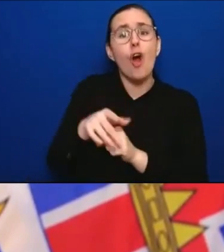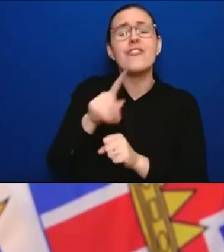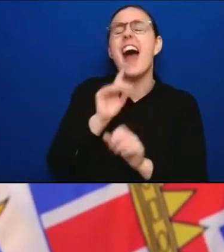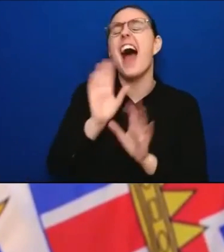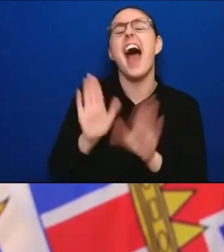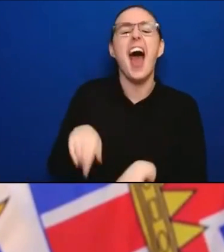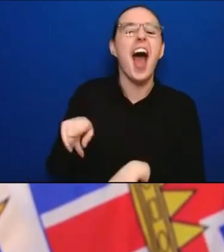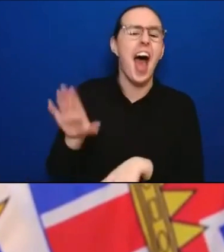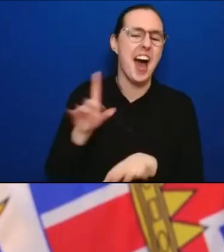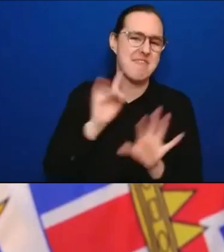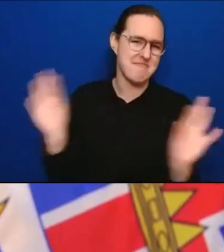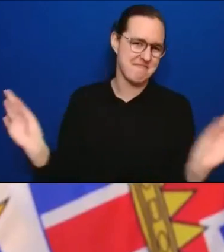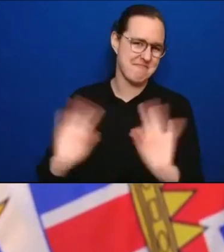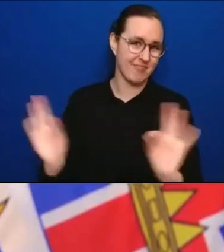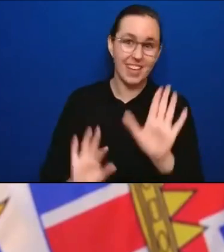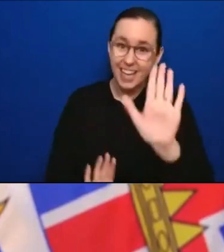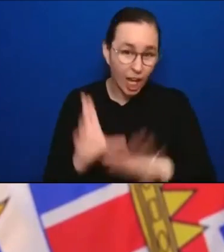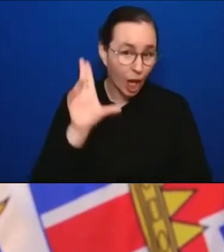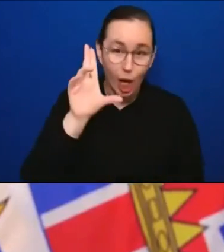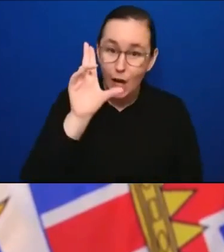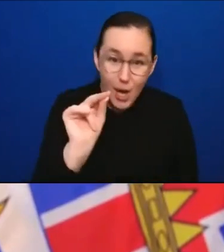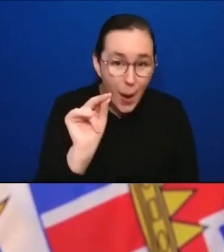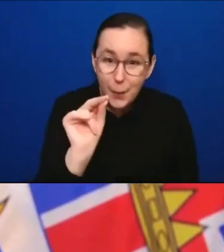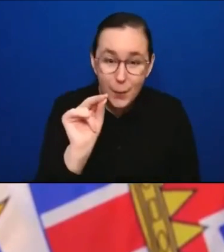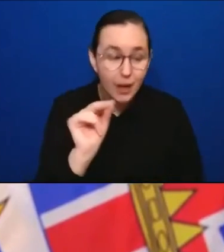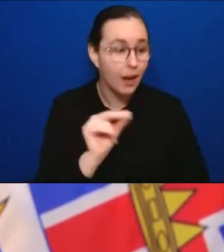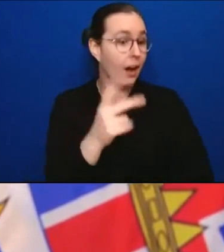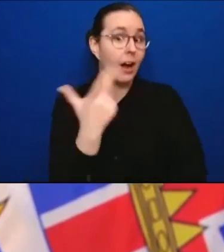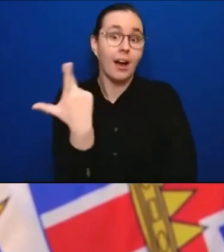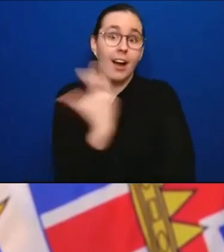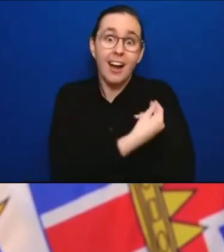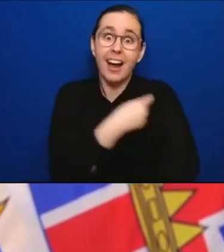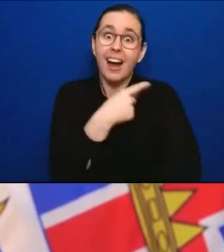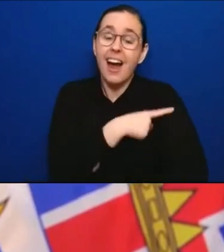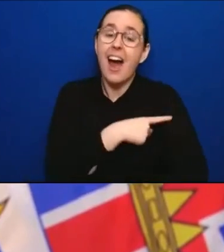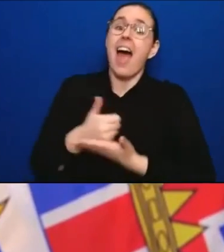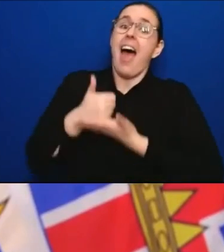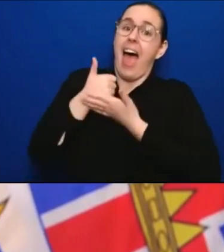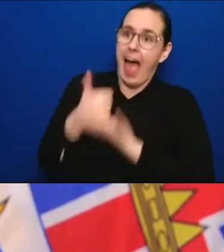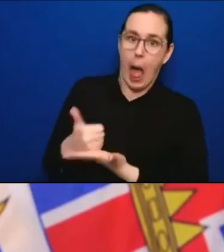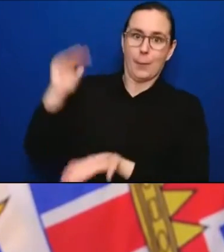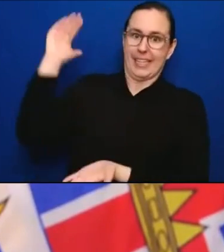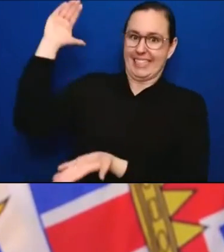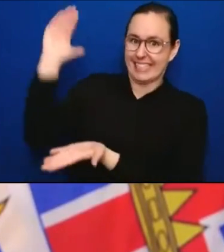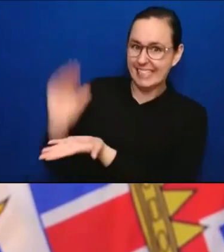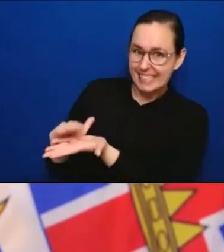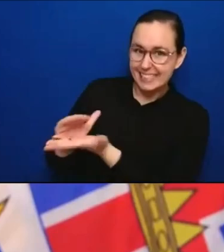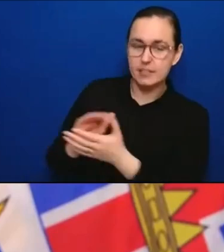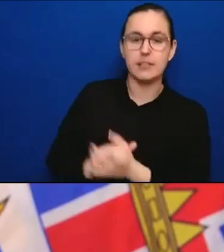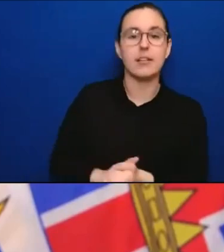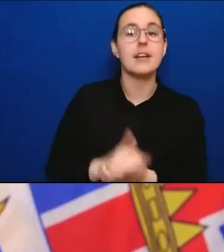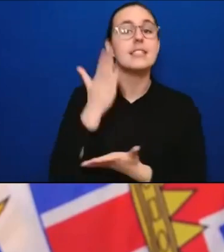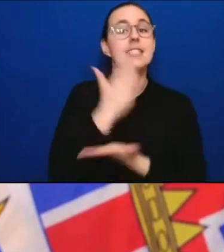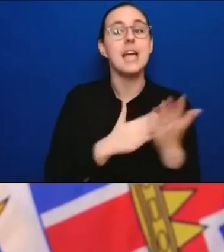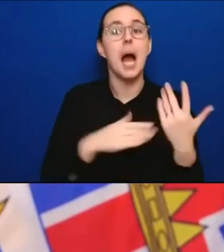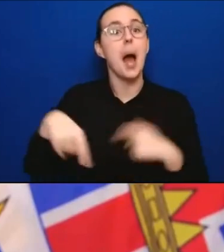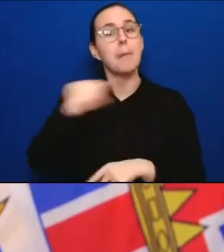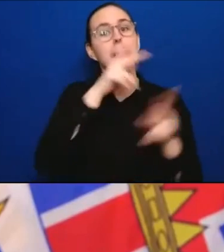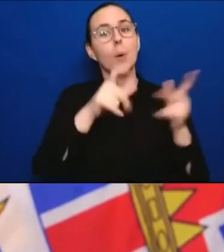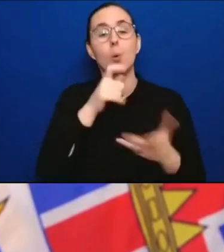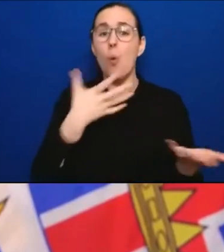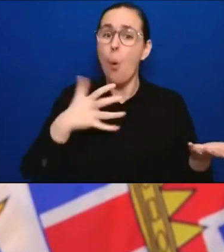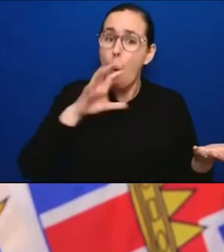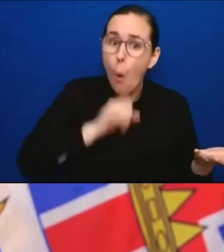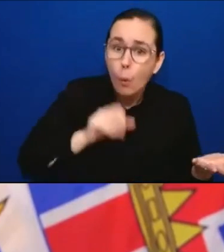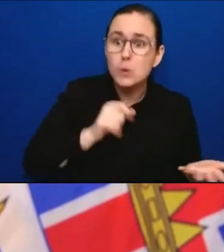protection of vaccination. And even for some people who are immune compromised or who are older. So we do need